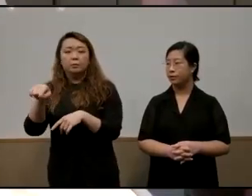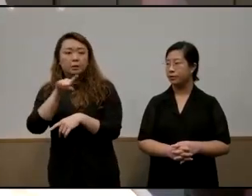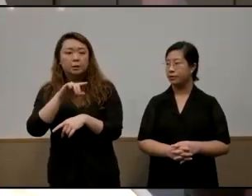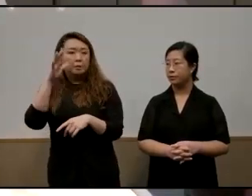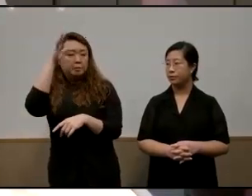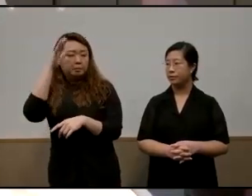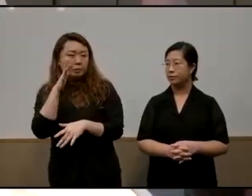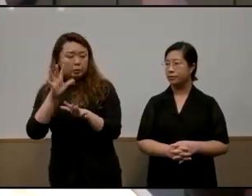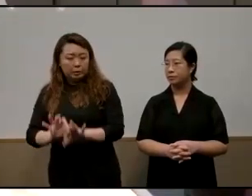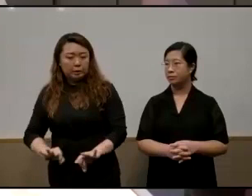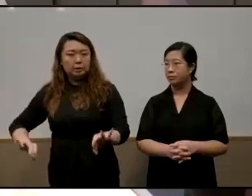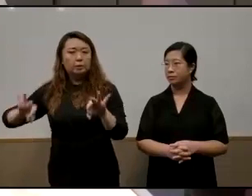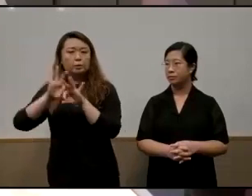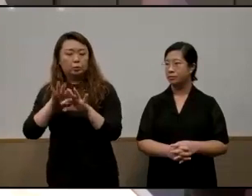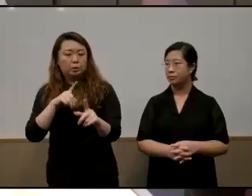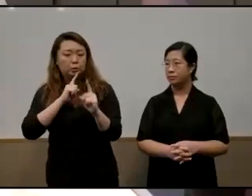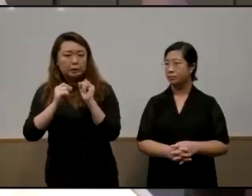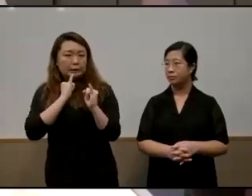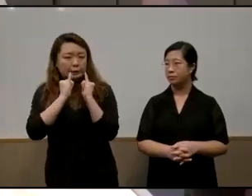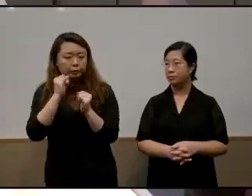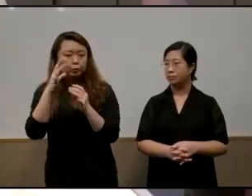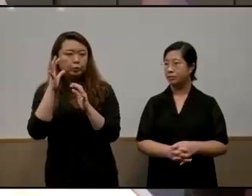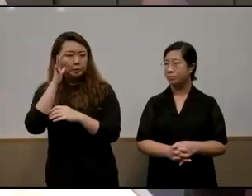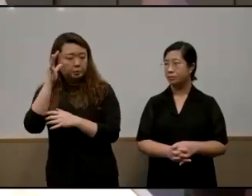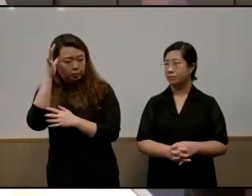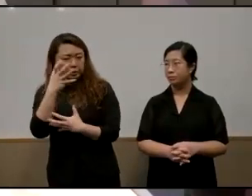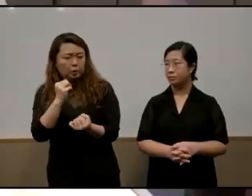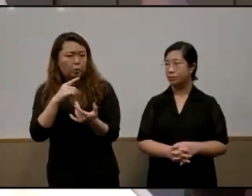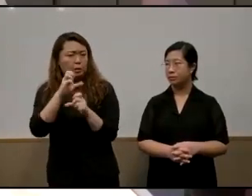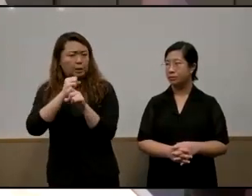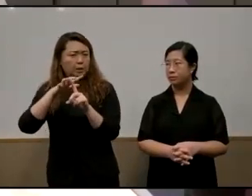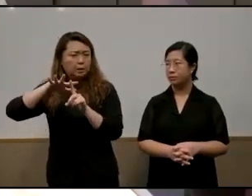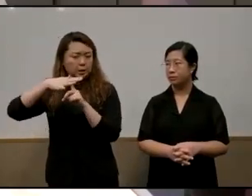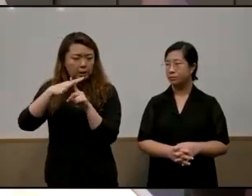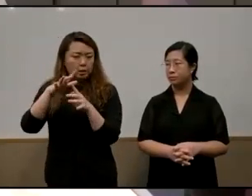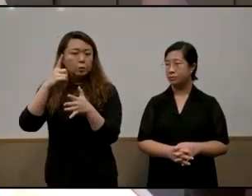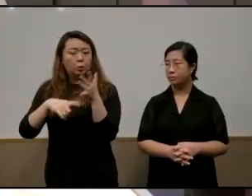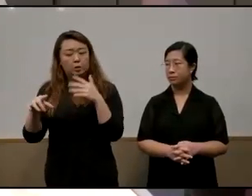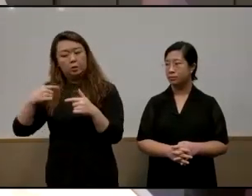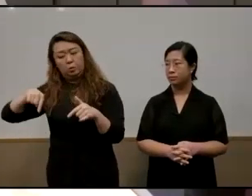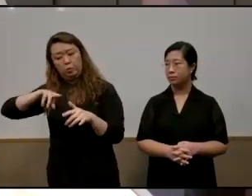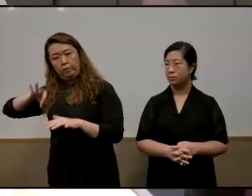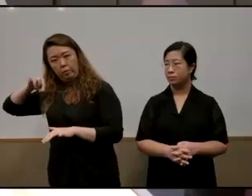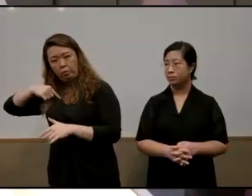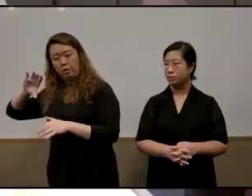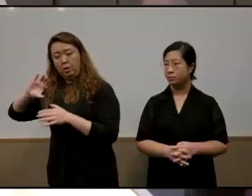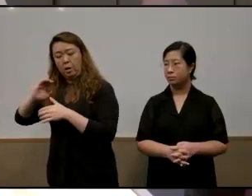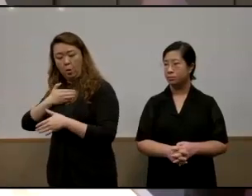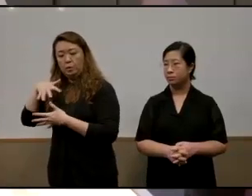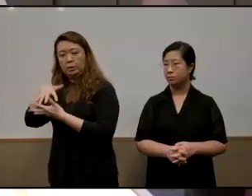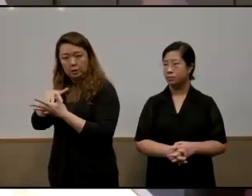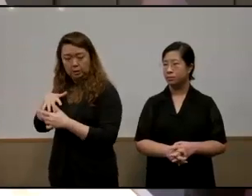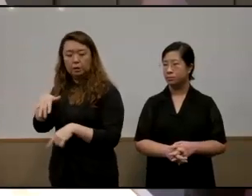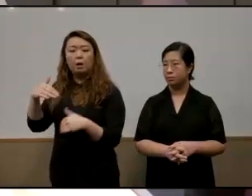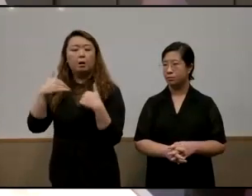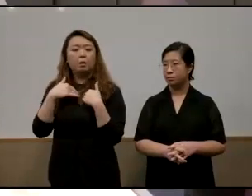dr chiong to interview parents and i wanted to get a context on so what we found in our study is that there